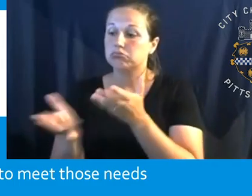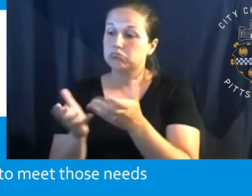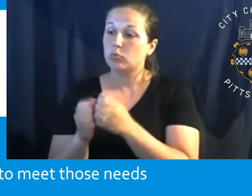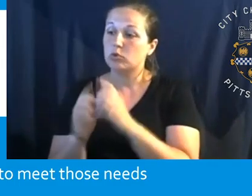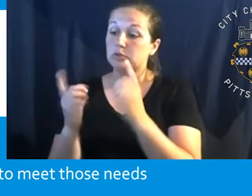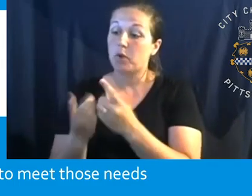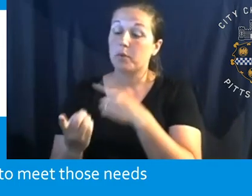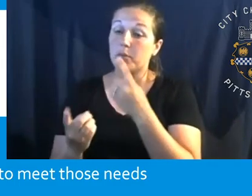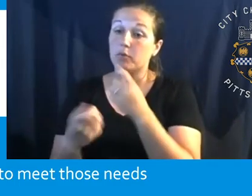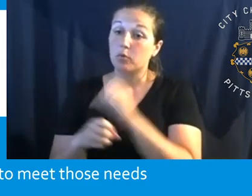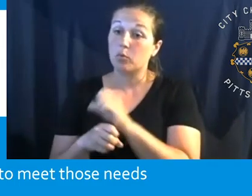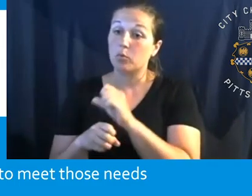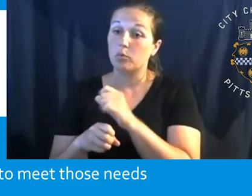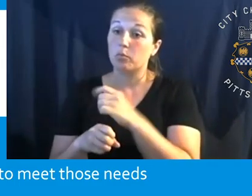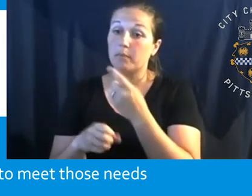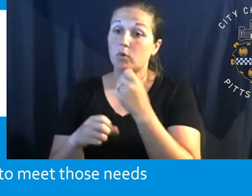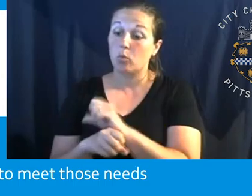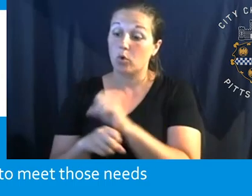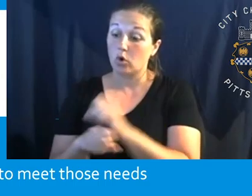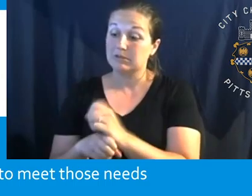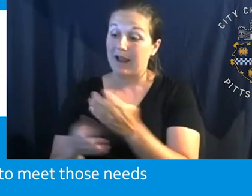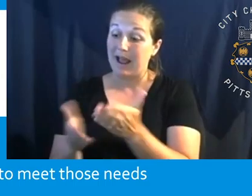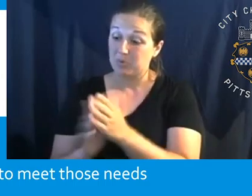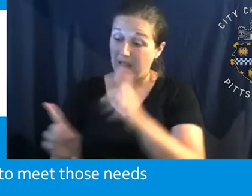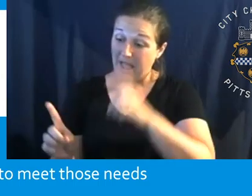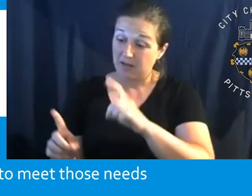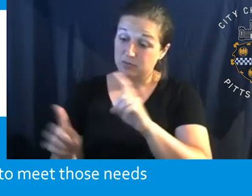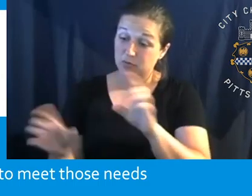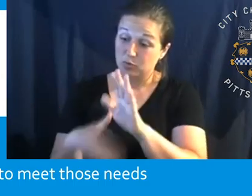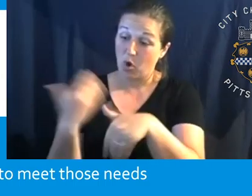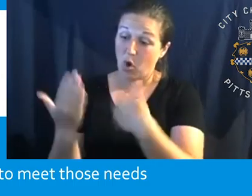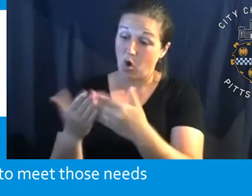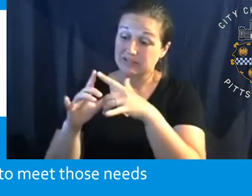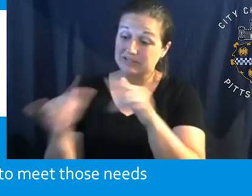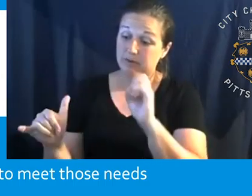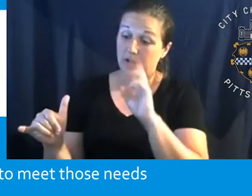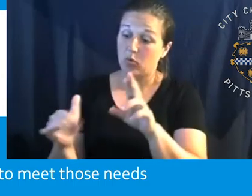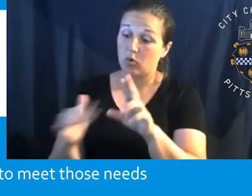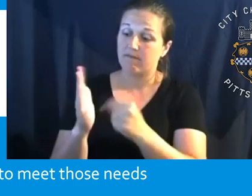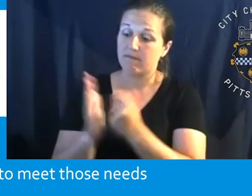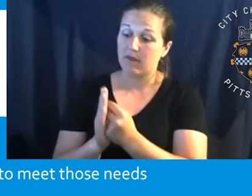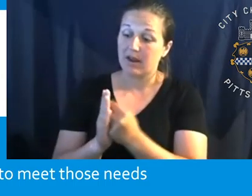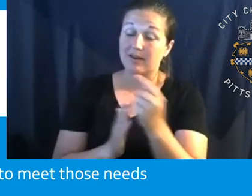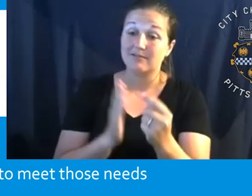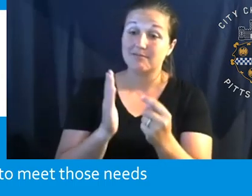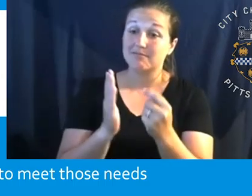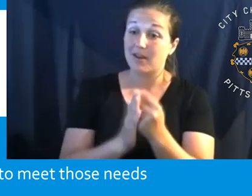this, do we have to do all this work at once or can we some way, um, phase this in, um, so that we can get more accomplished at